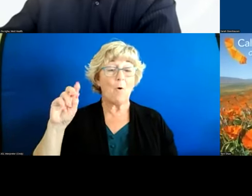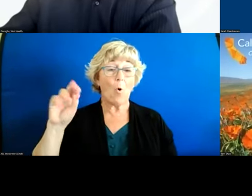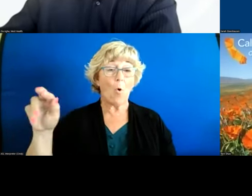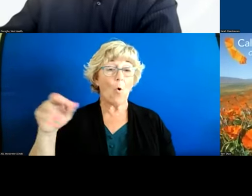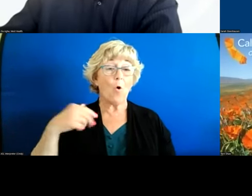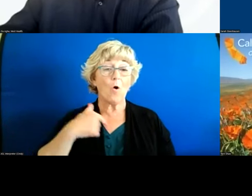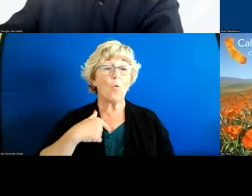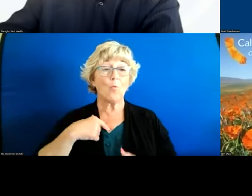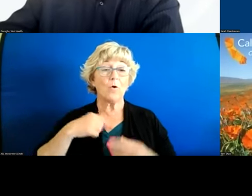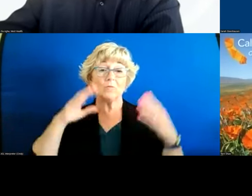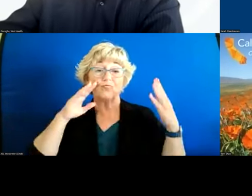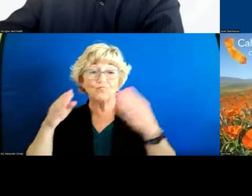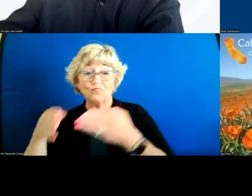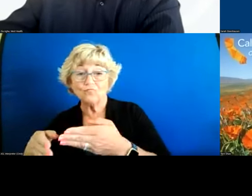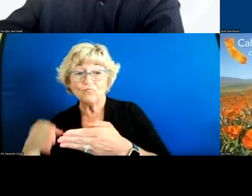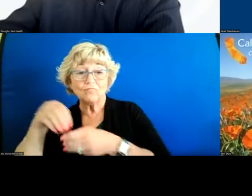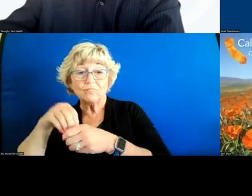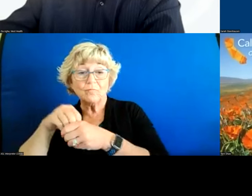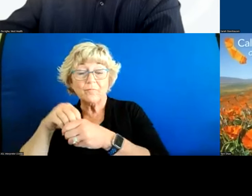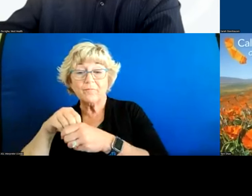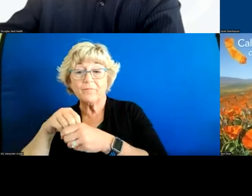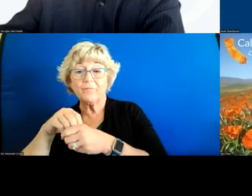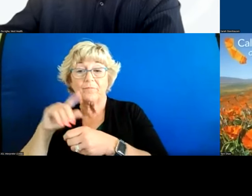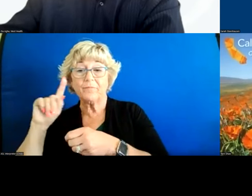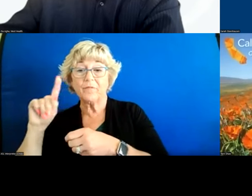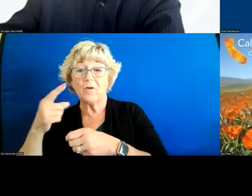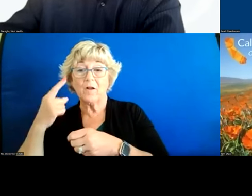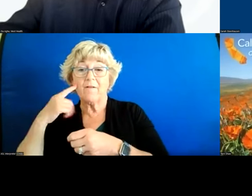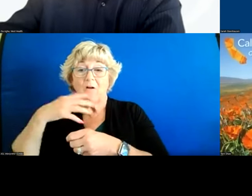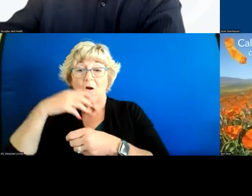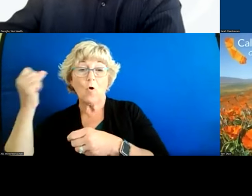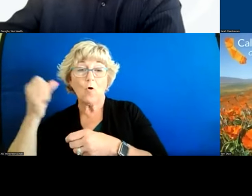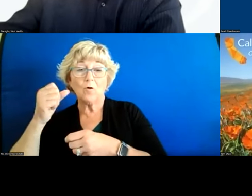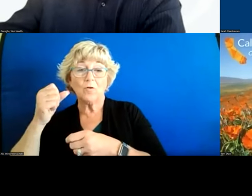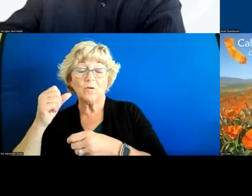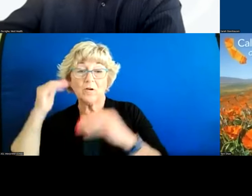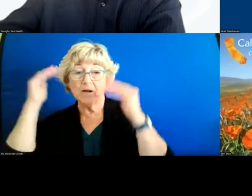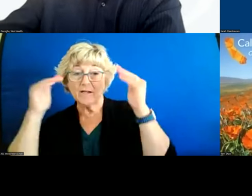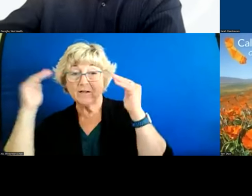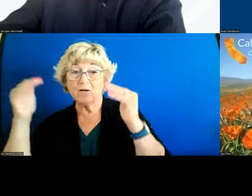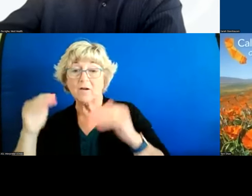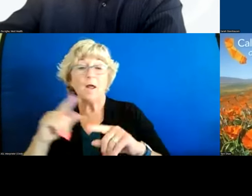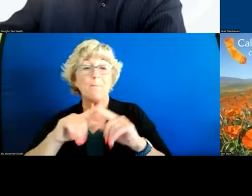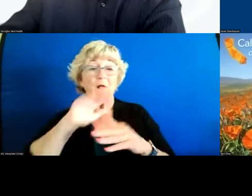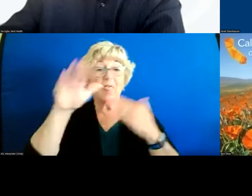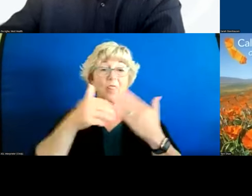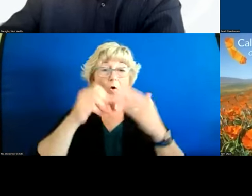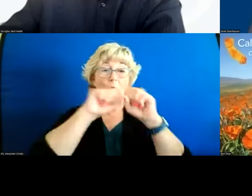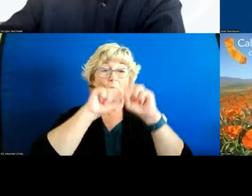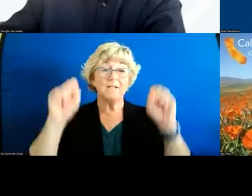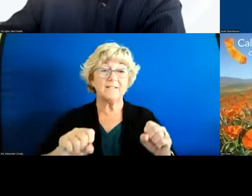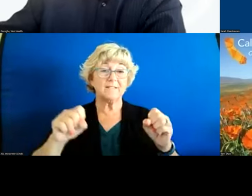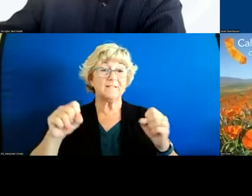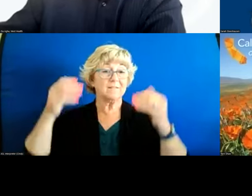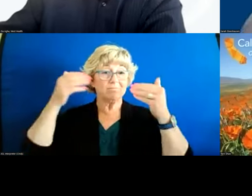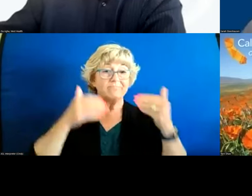internally to what's available for us older adults in terms of helping but the whole system is moving forward and is